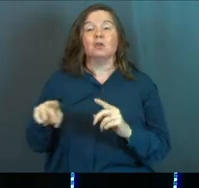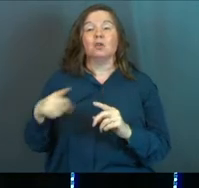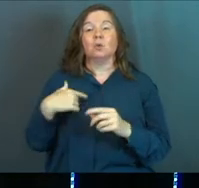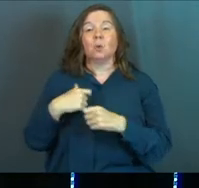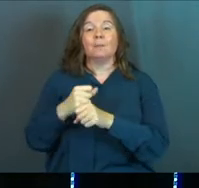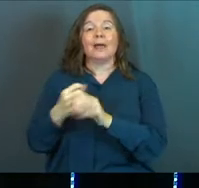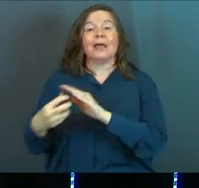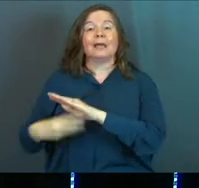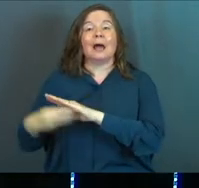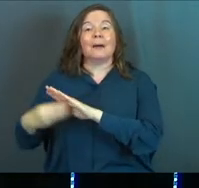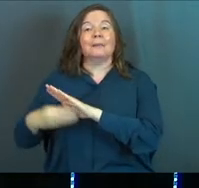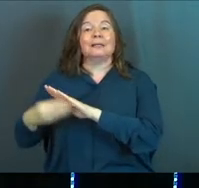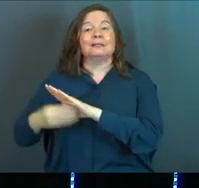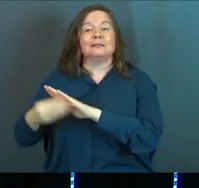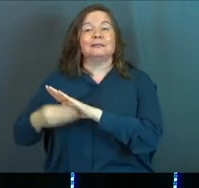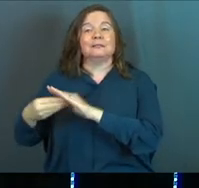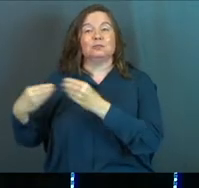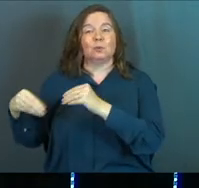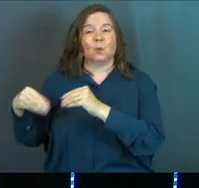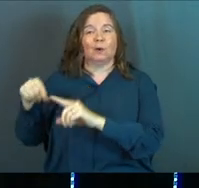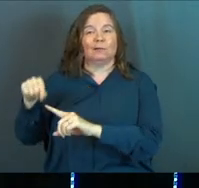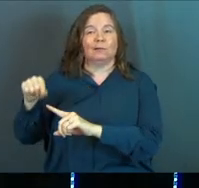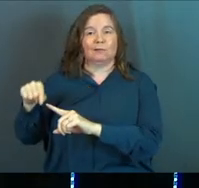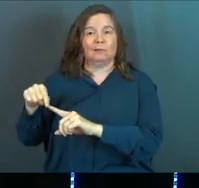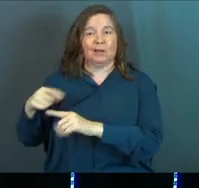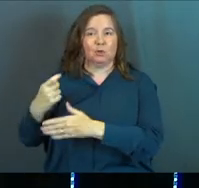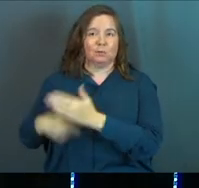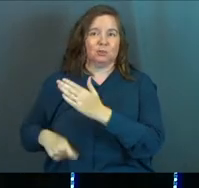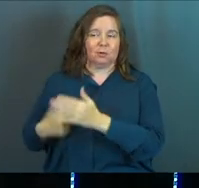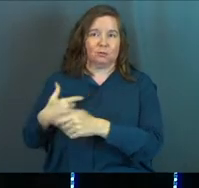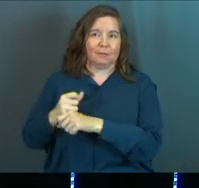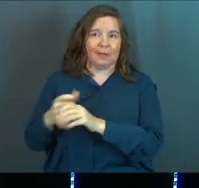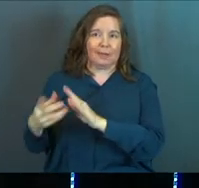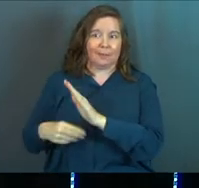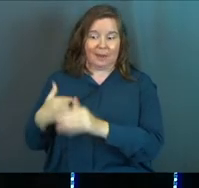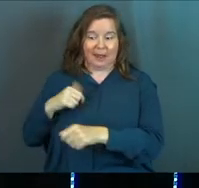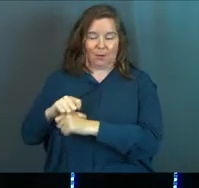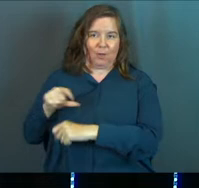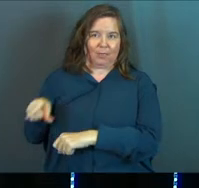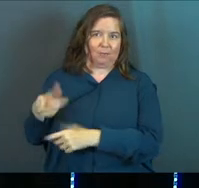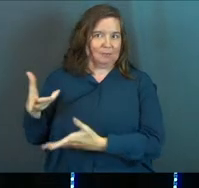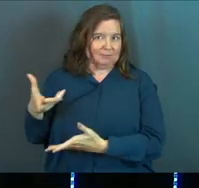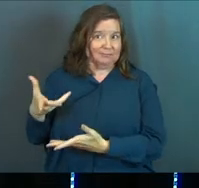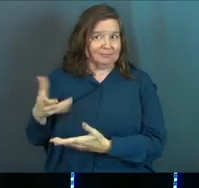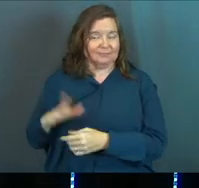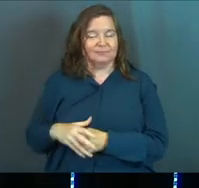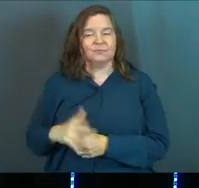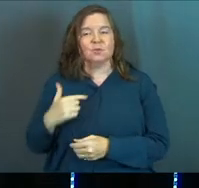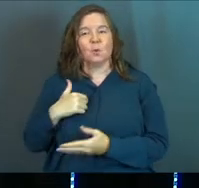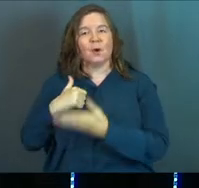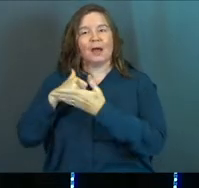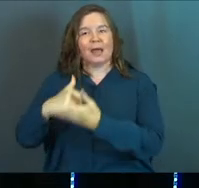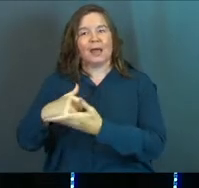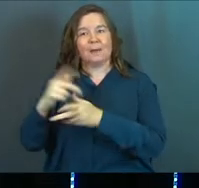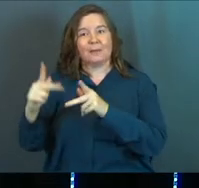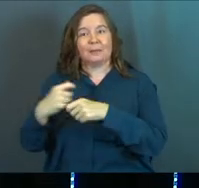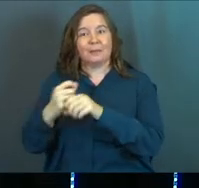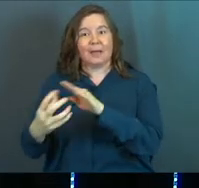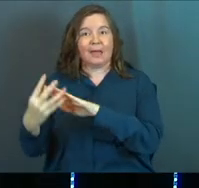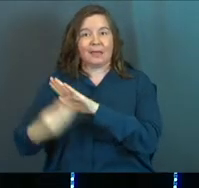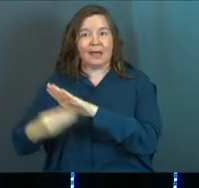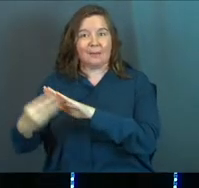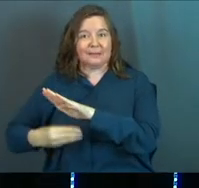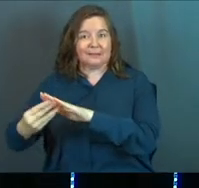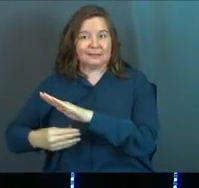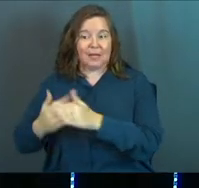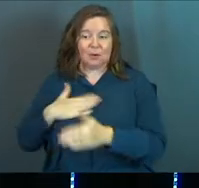you would make copies at Kinko's and get charged for it. Crazy, right? So I helped people make copies